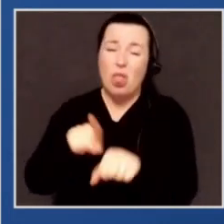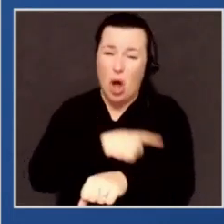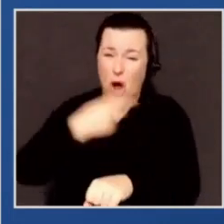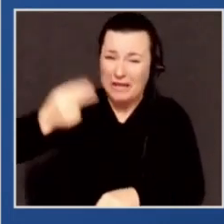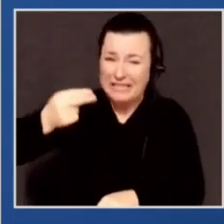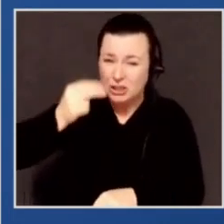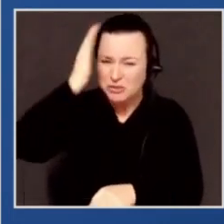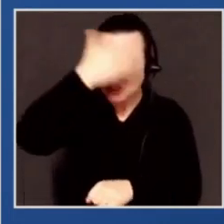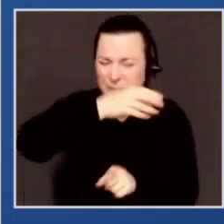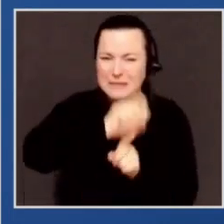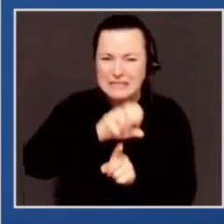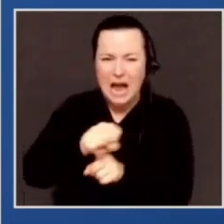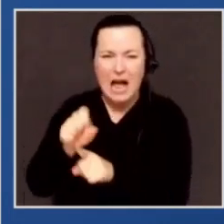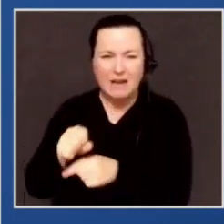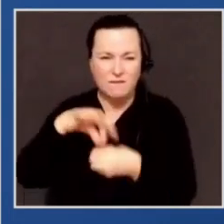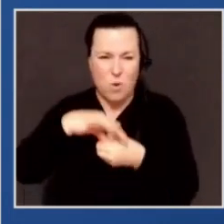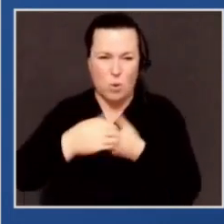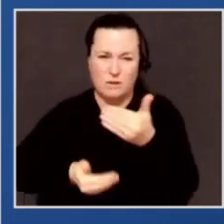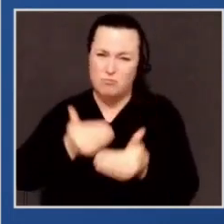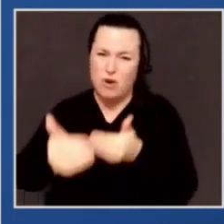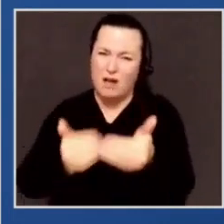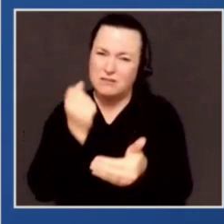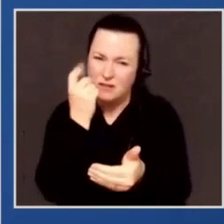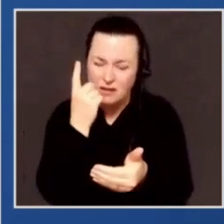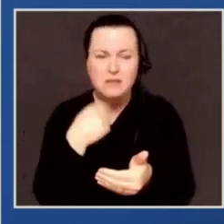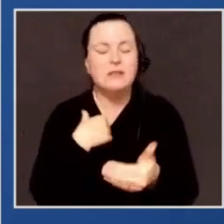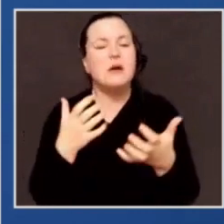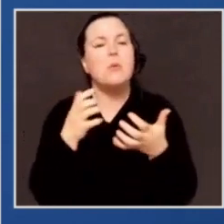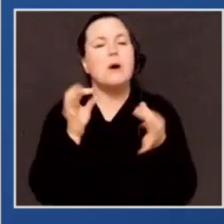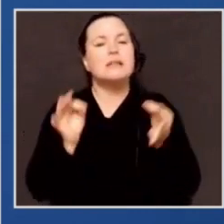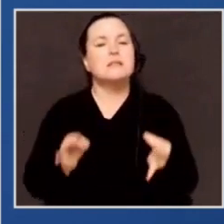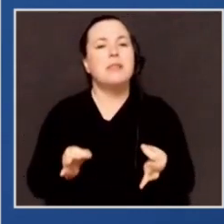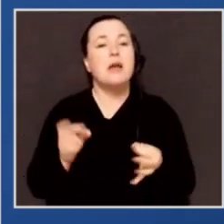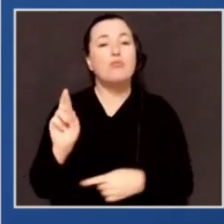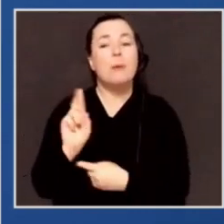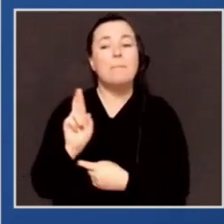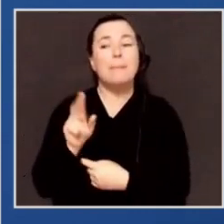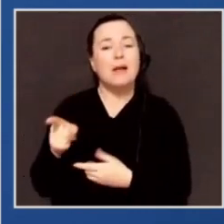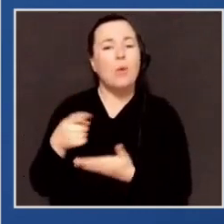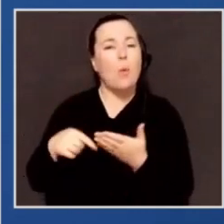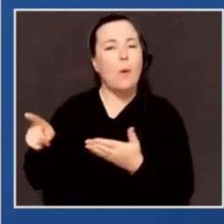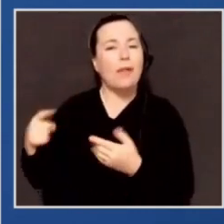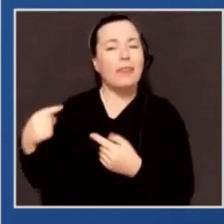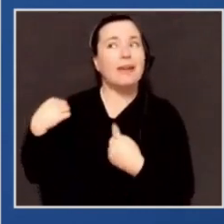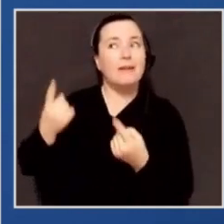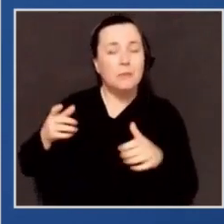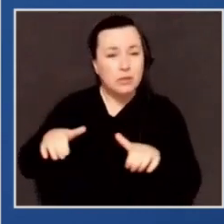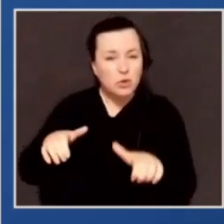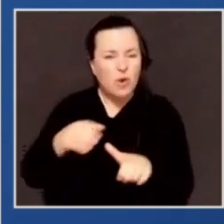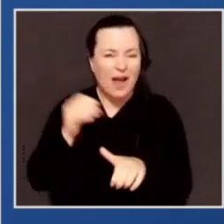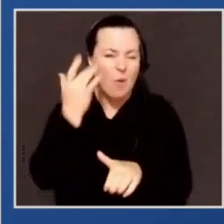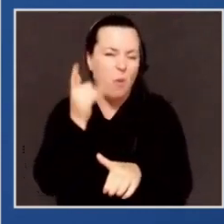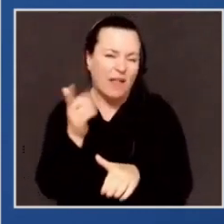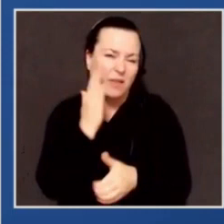take you through a few points about where the Republicans have been, where they're going, and why they're going to fail. But let me begin with a few